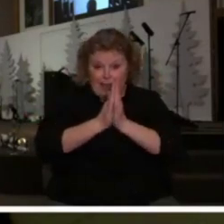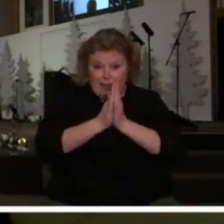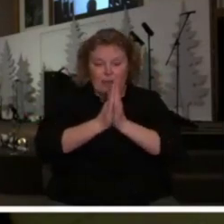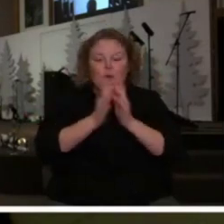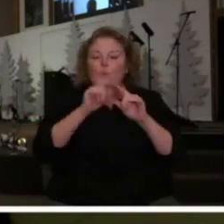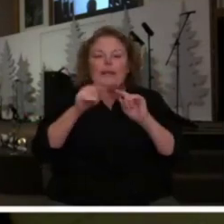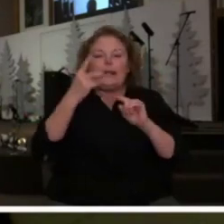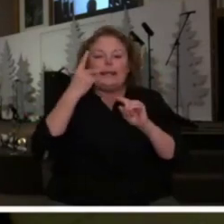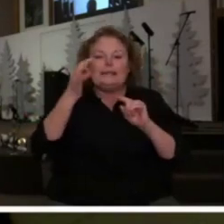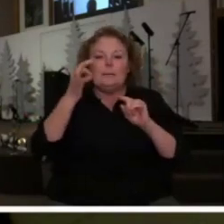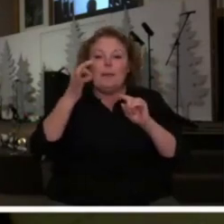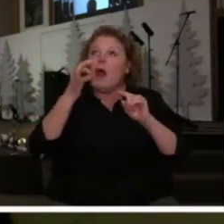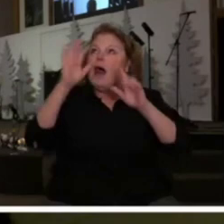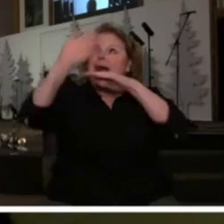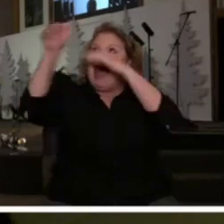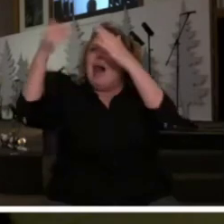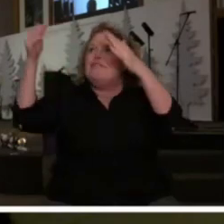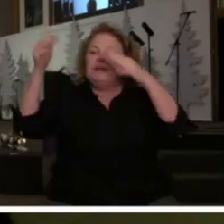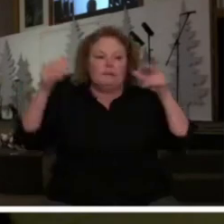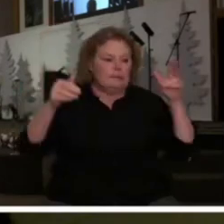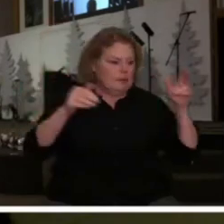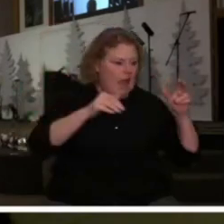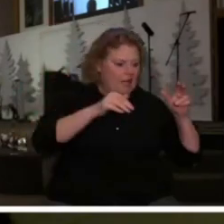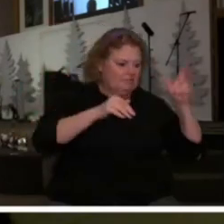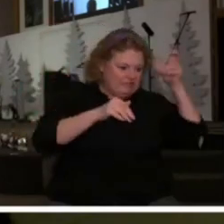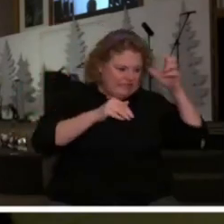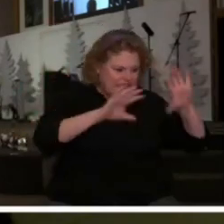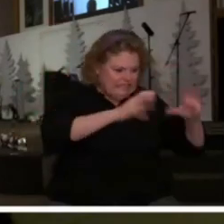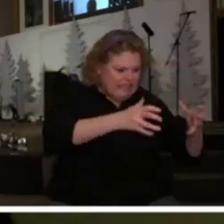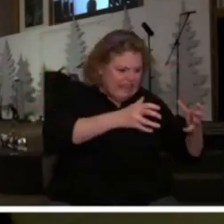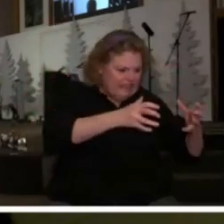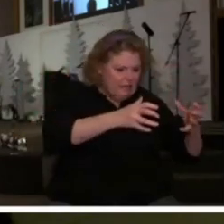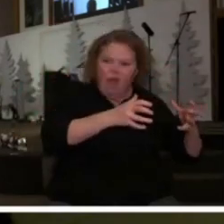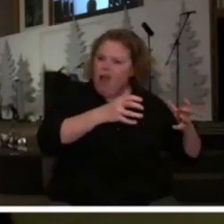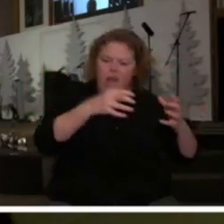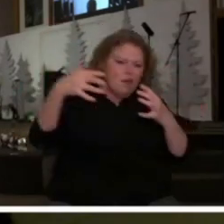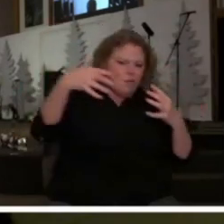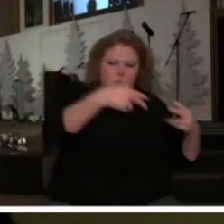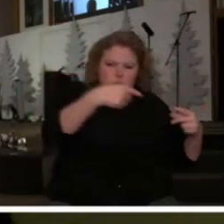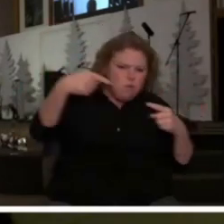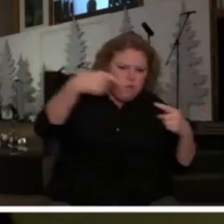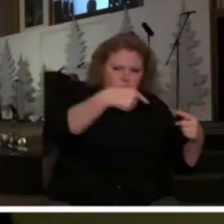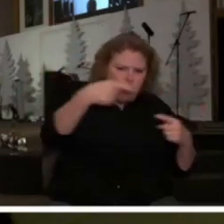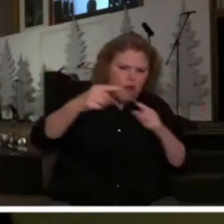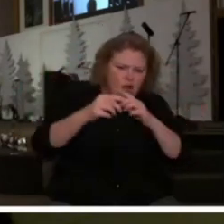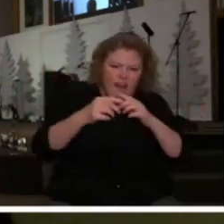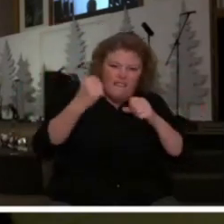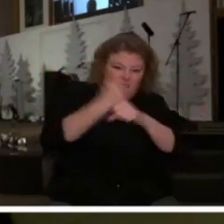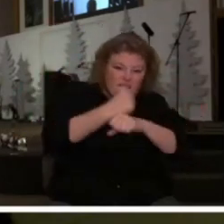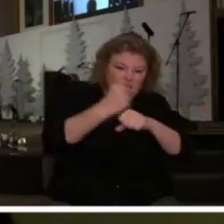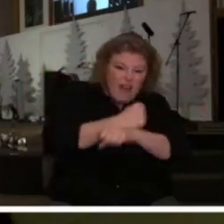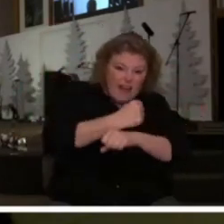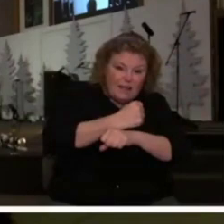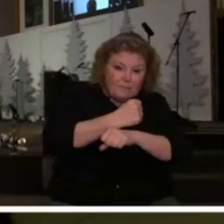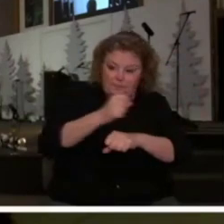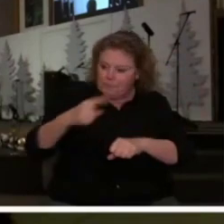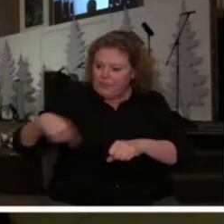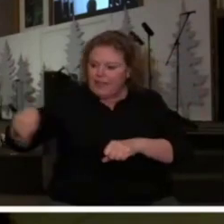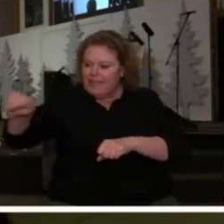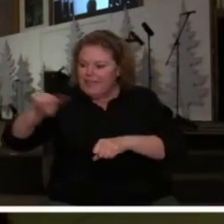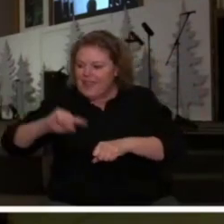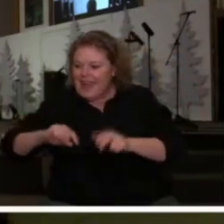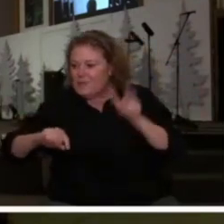what is really happening is that men who are in leadership positions were listening to the voices of the demons